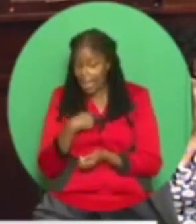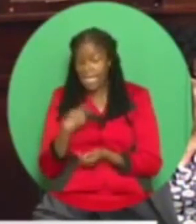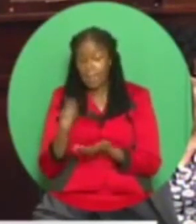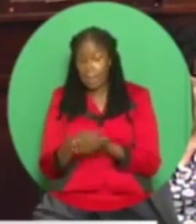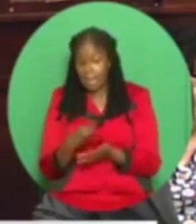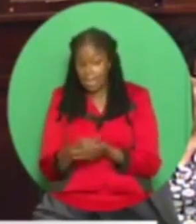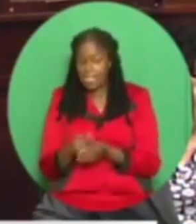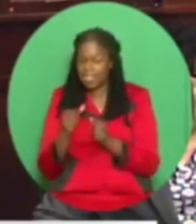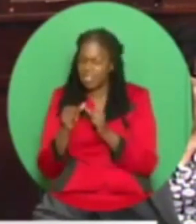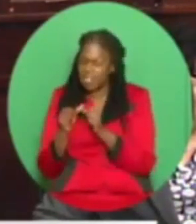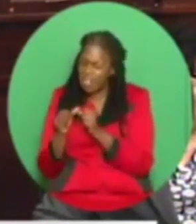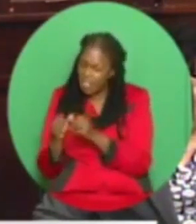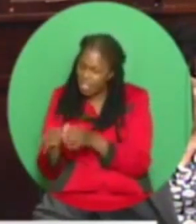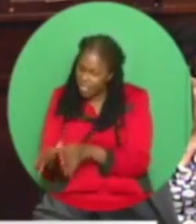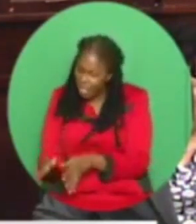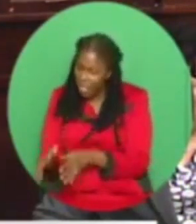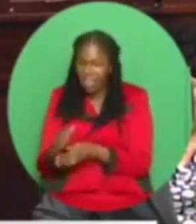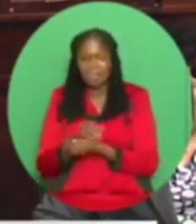there.